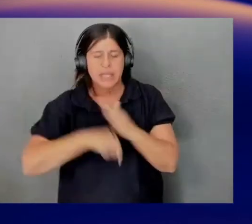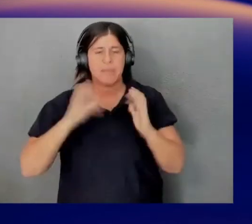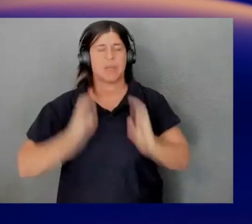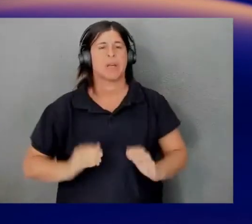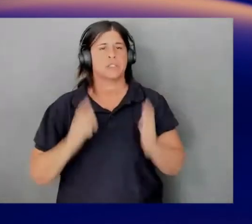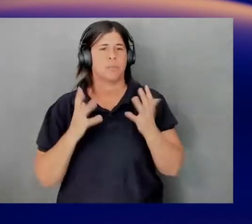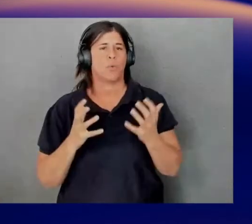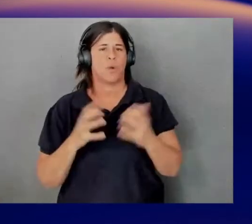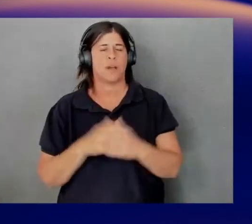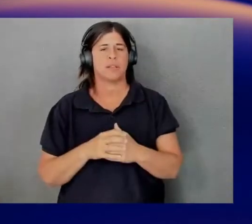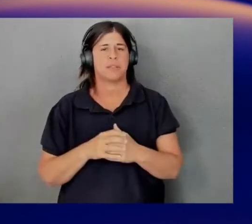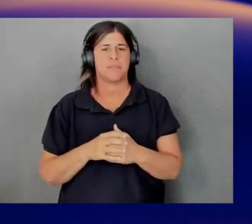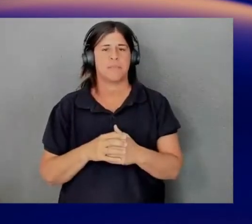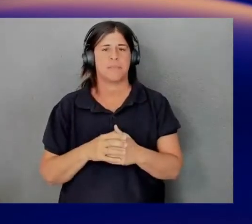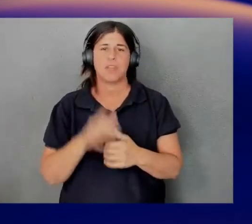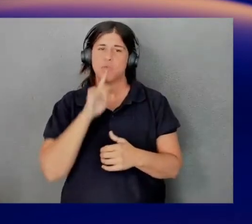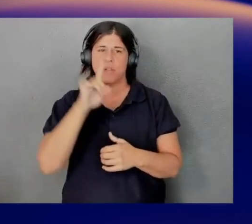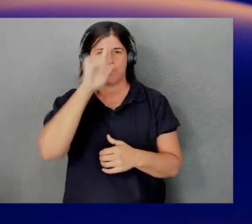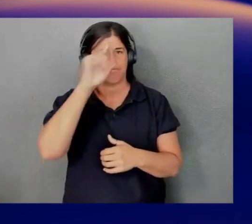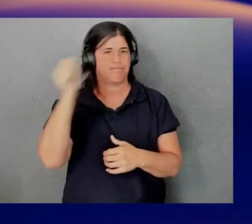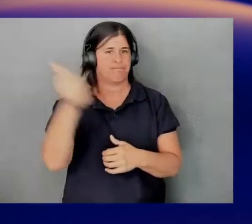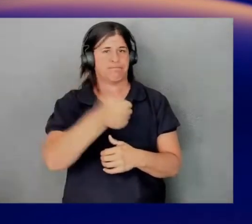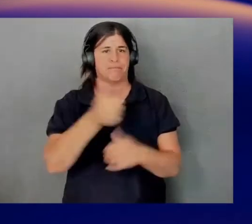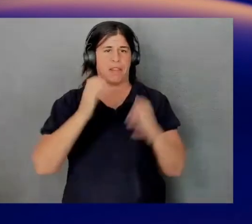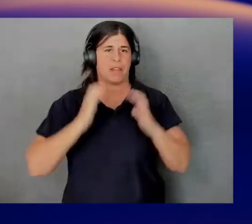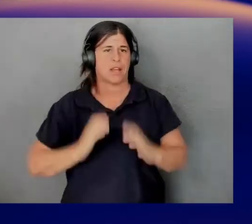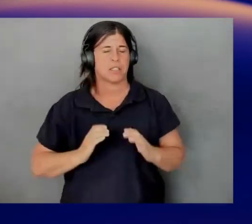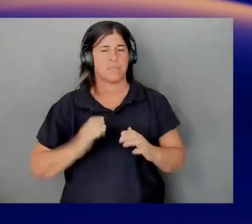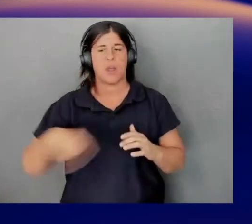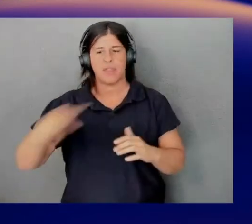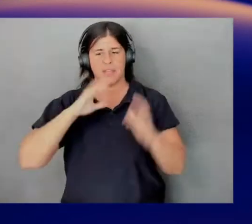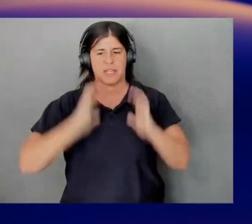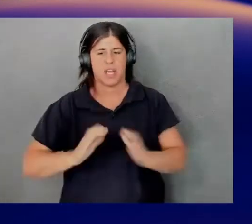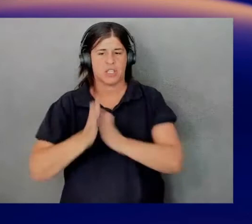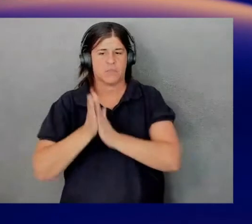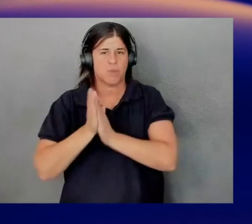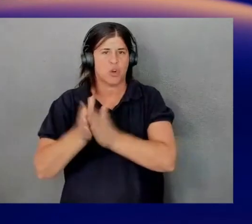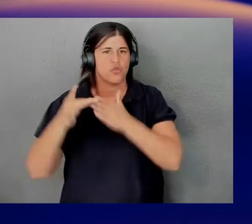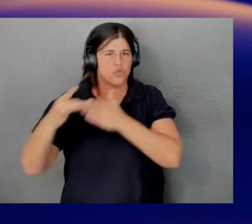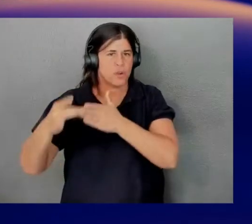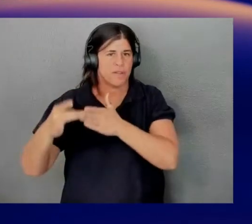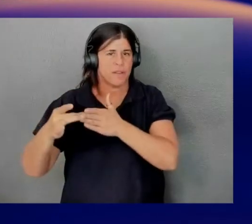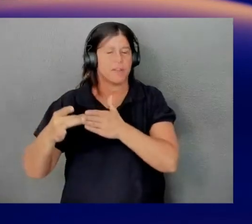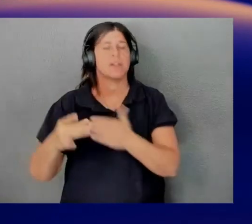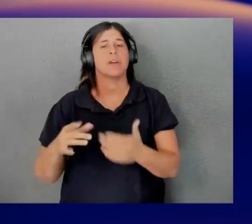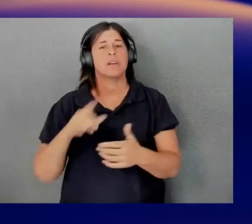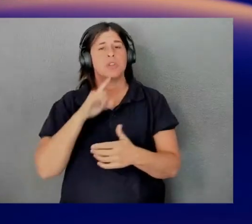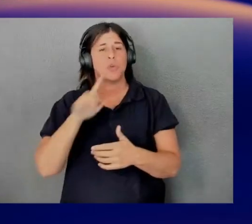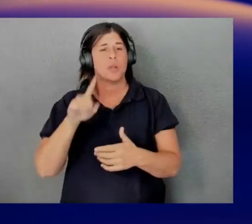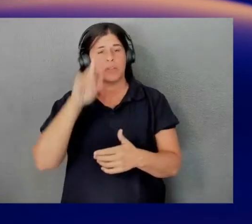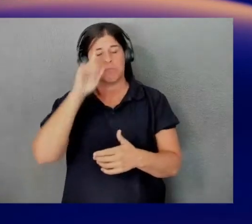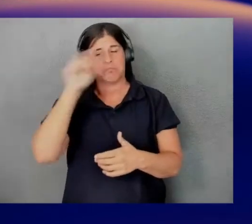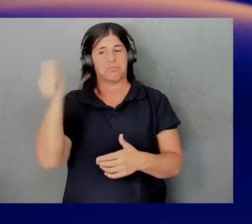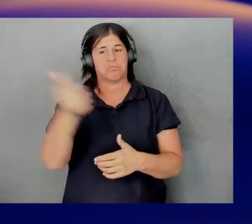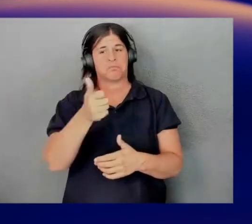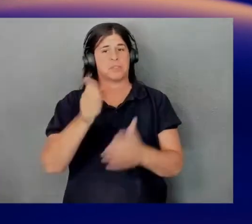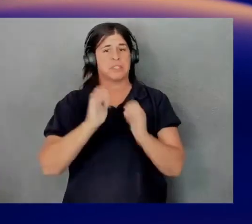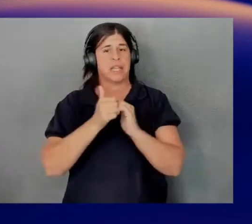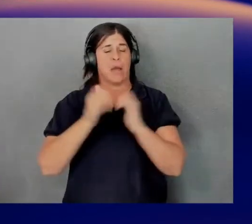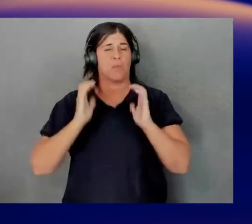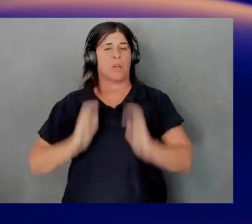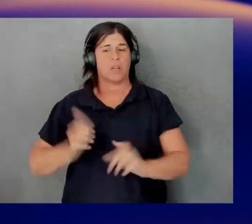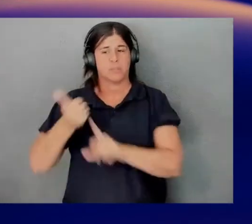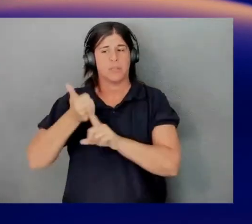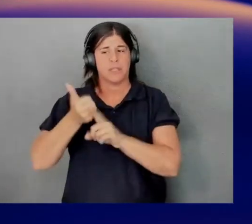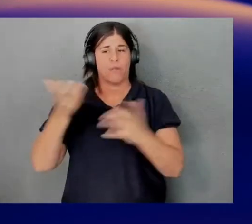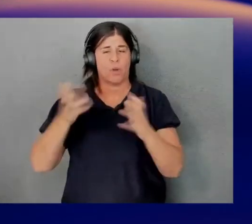it is completely dependent on the customer. This is customer-driven, by the way, so it is completely dependent on how a customer wants to do